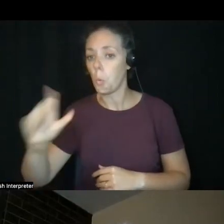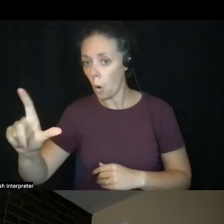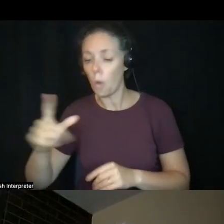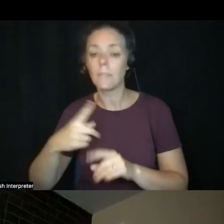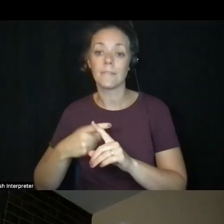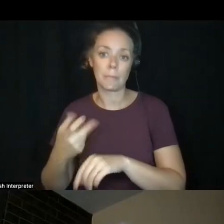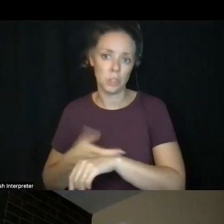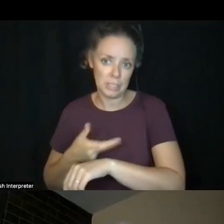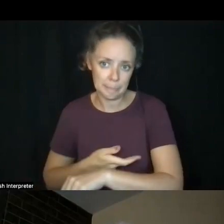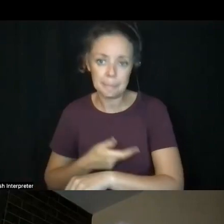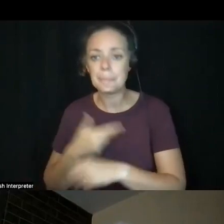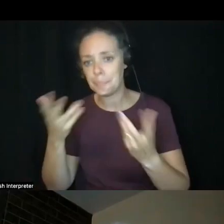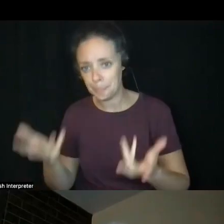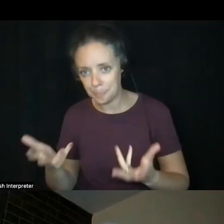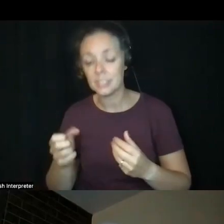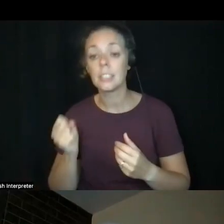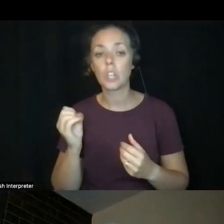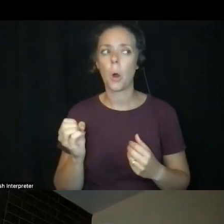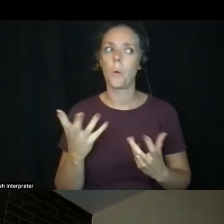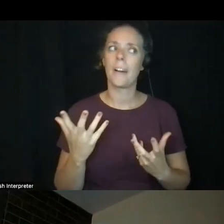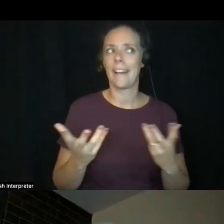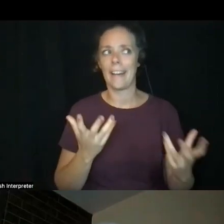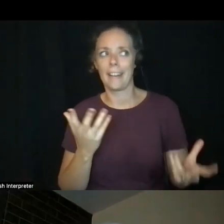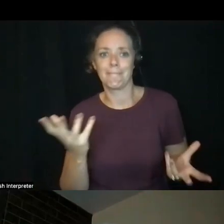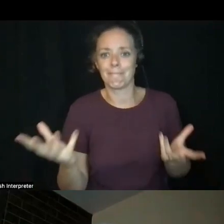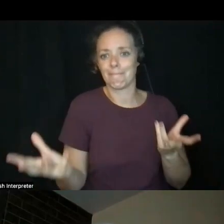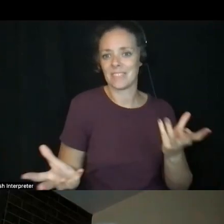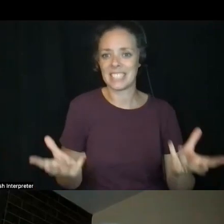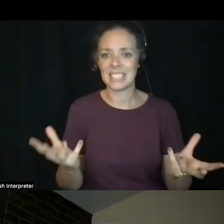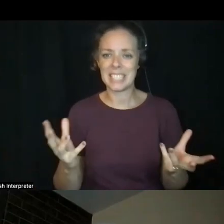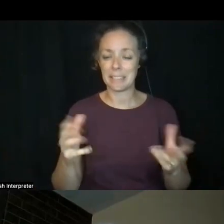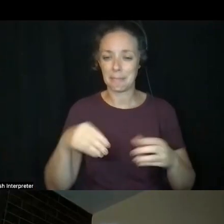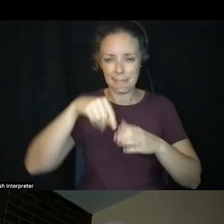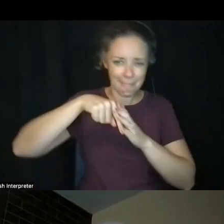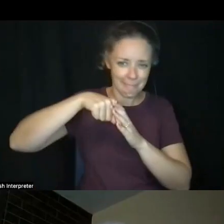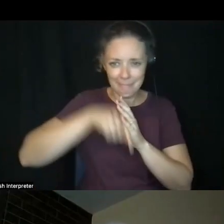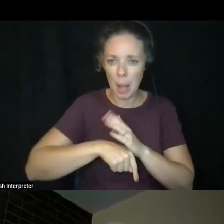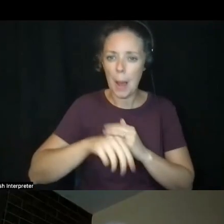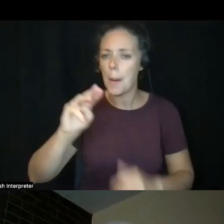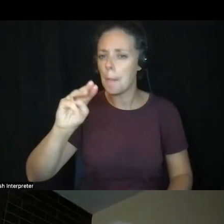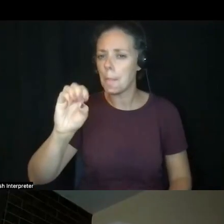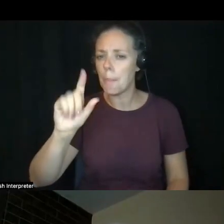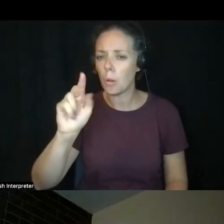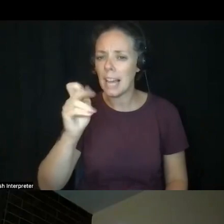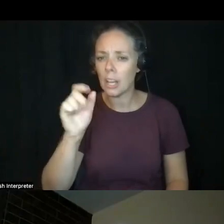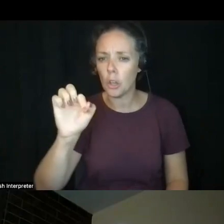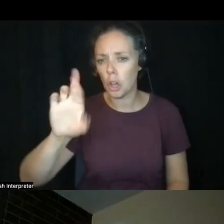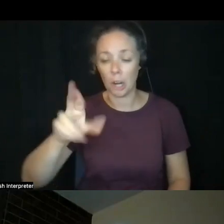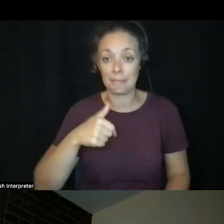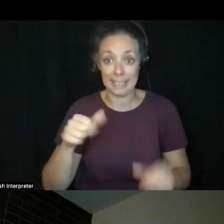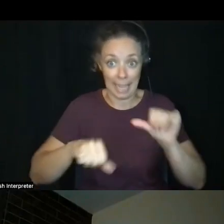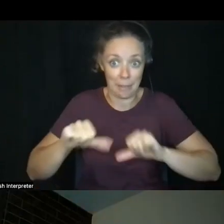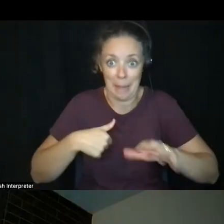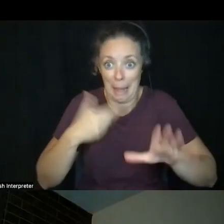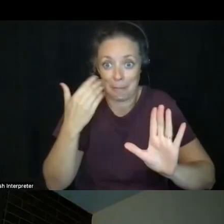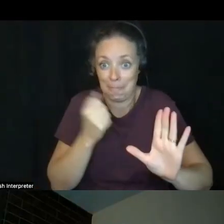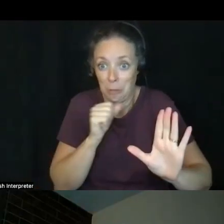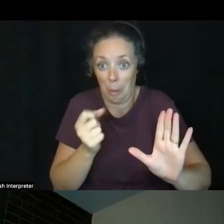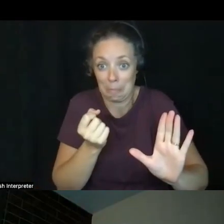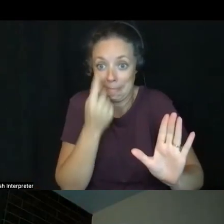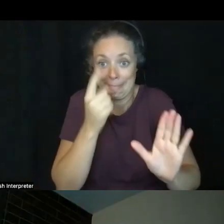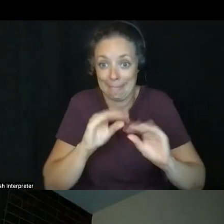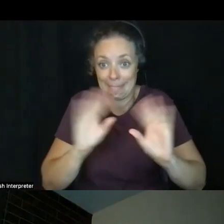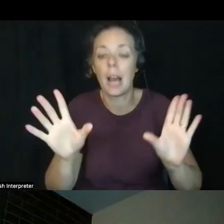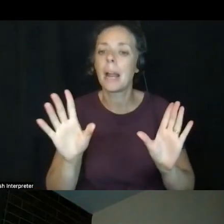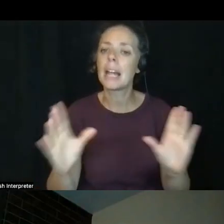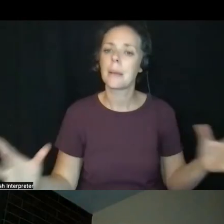So there's just this molecular, scientific, I don't understand it, but there's this bond that happens almost